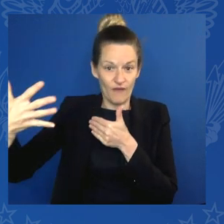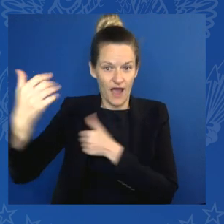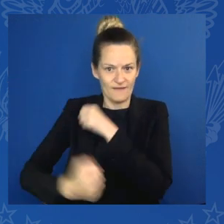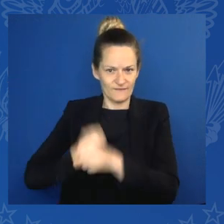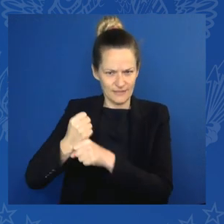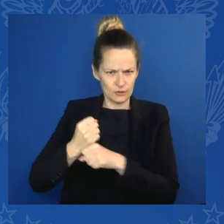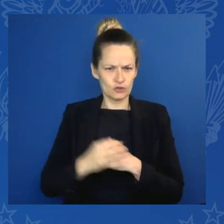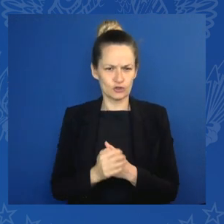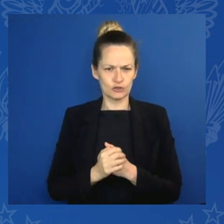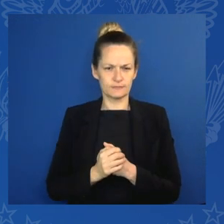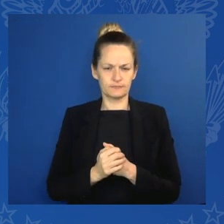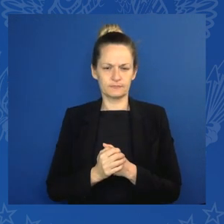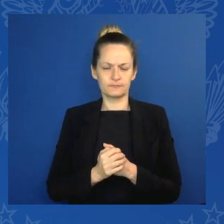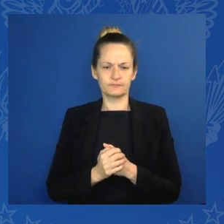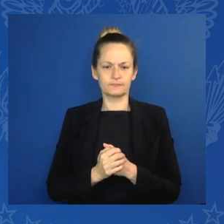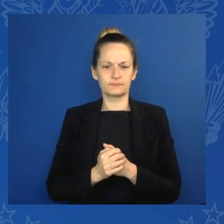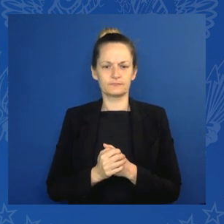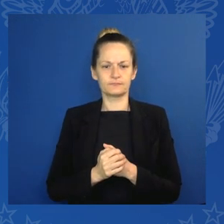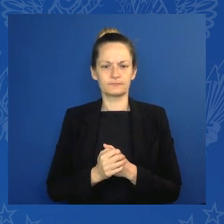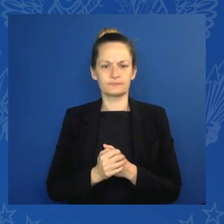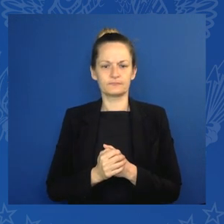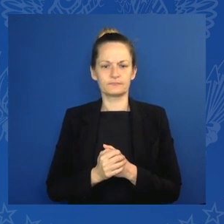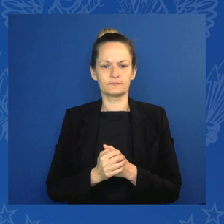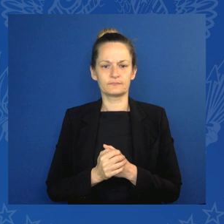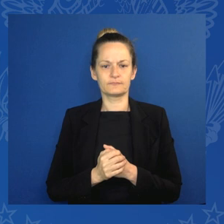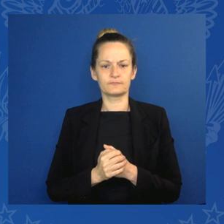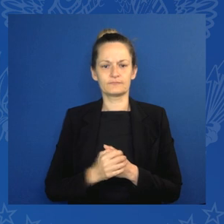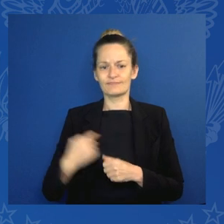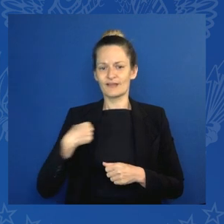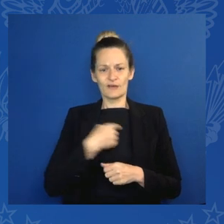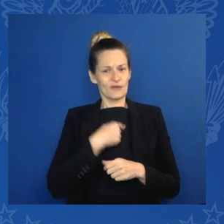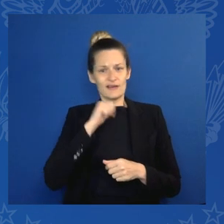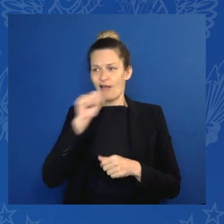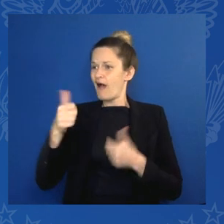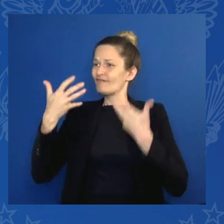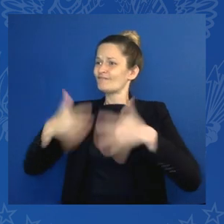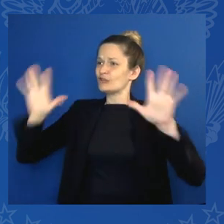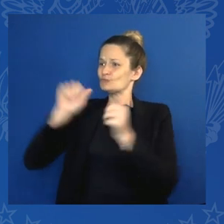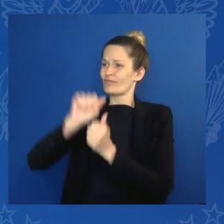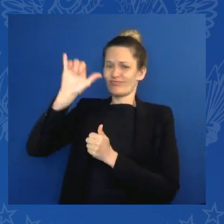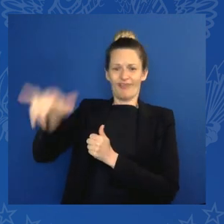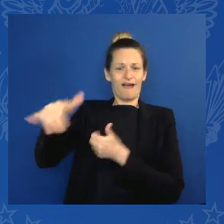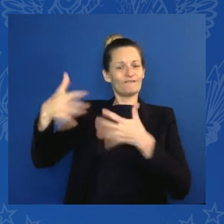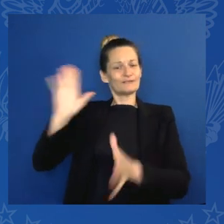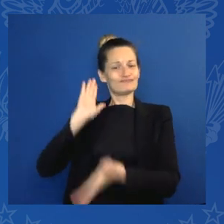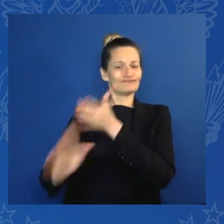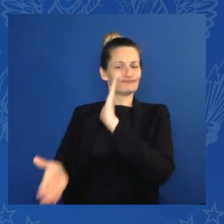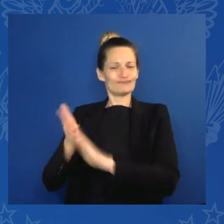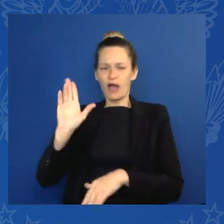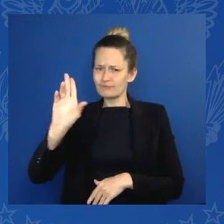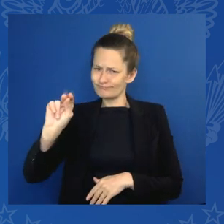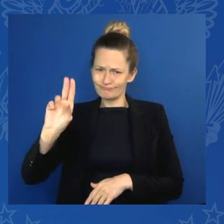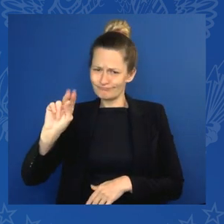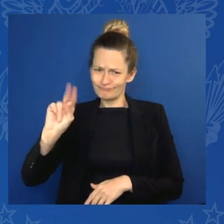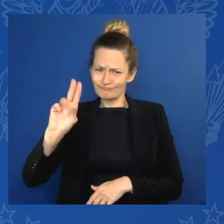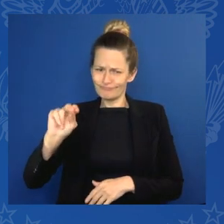currently working towards additional GETPs within Indonesia, India, Senegal and Vietnam.